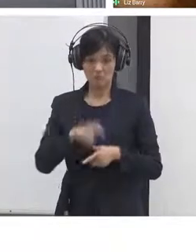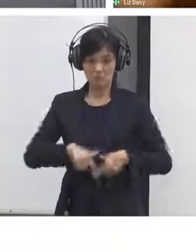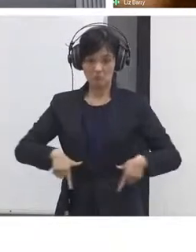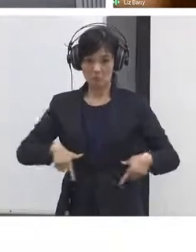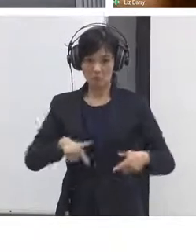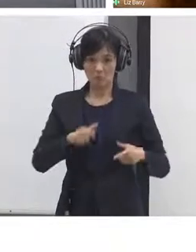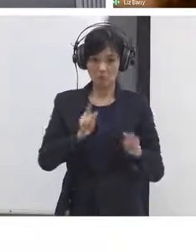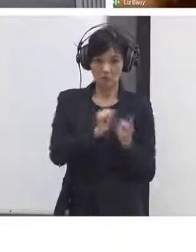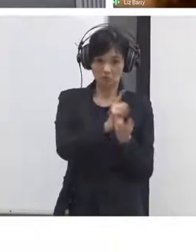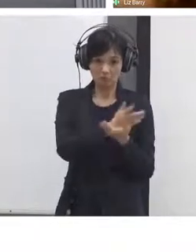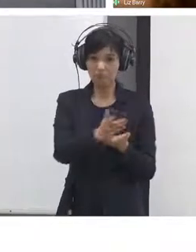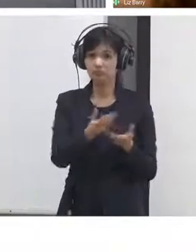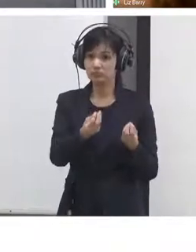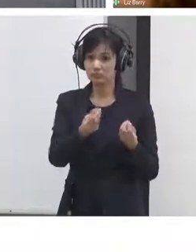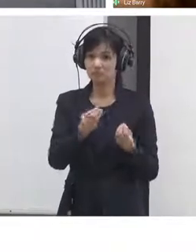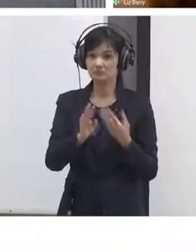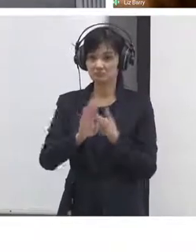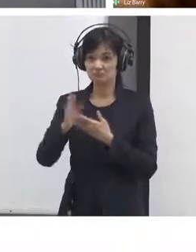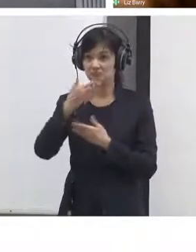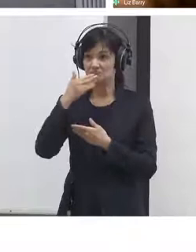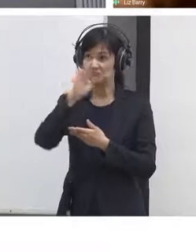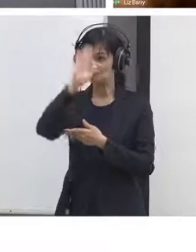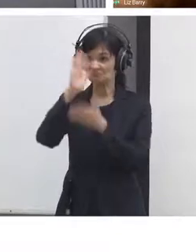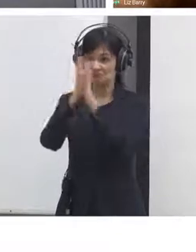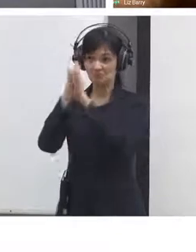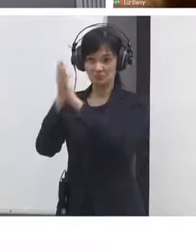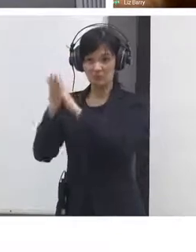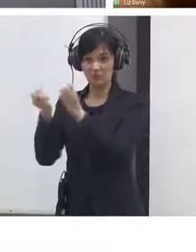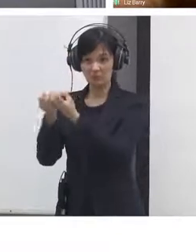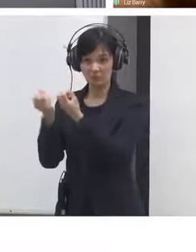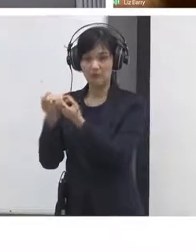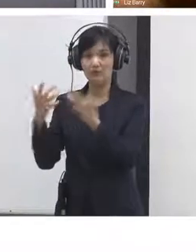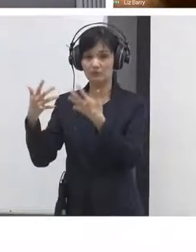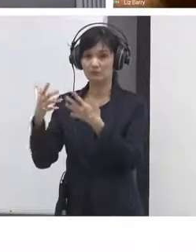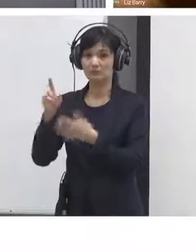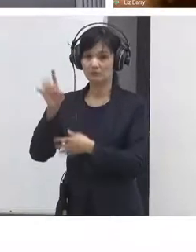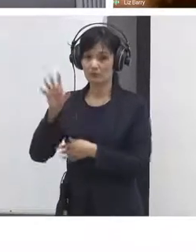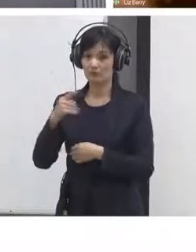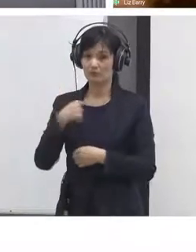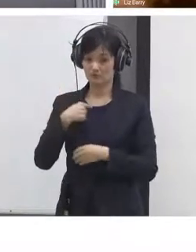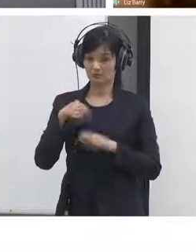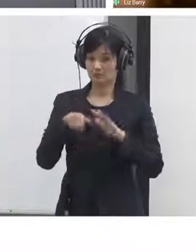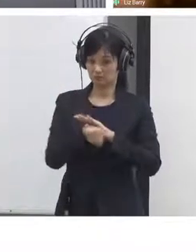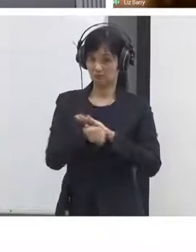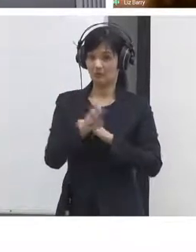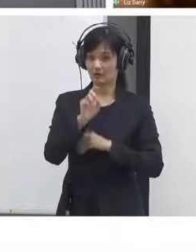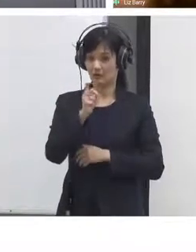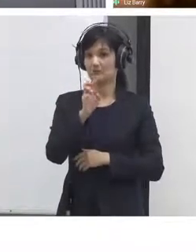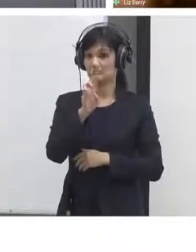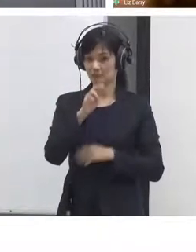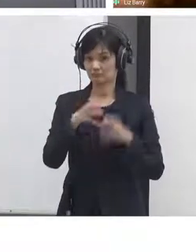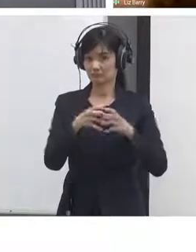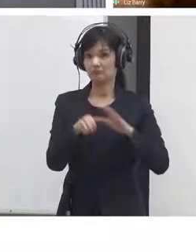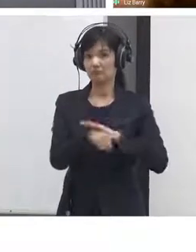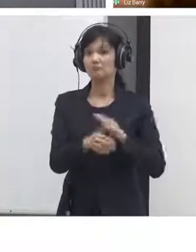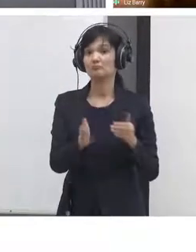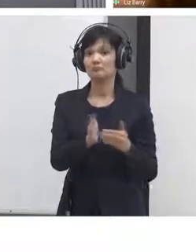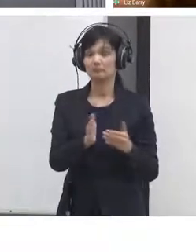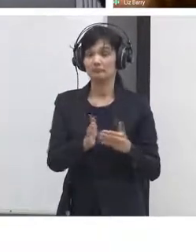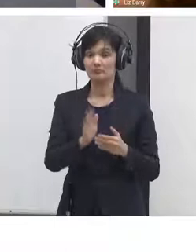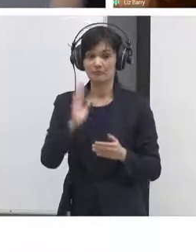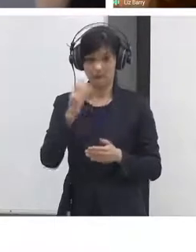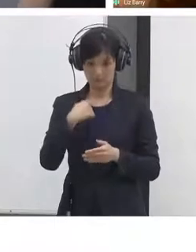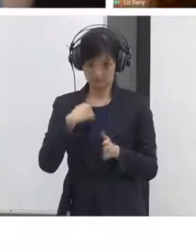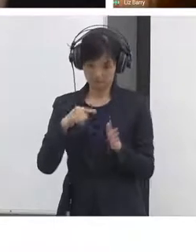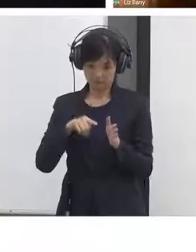so I just want to say even though I'm in extinction rebellion I I do not focus on pushing information about